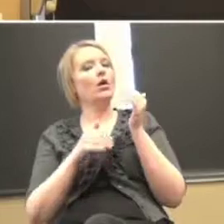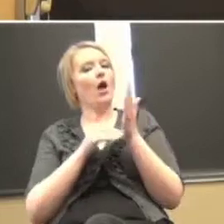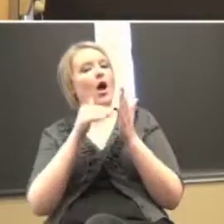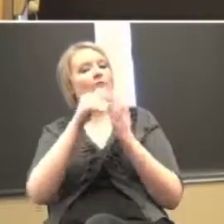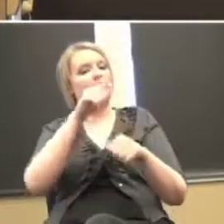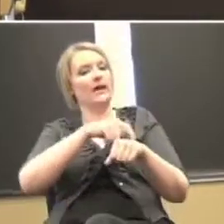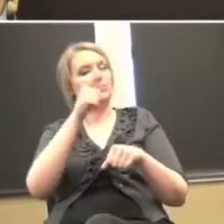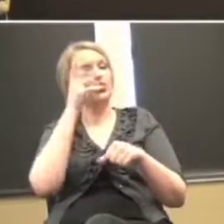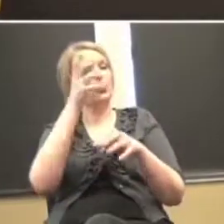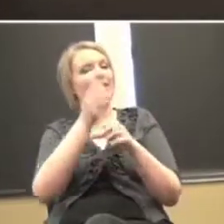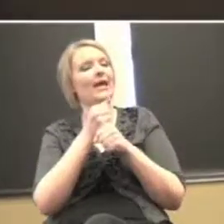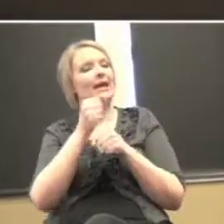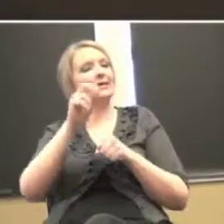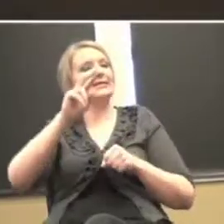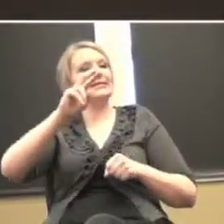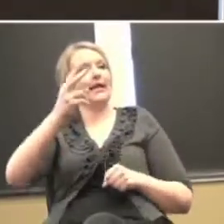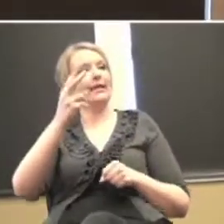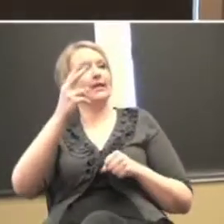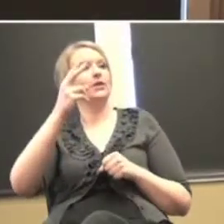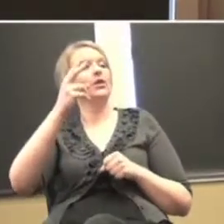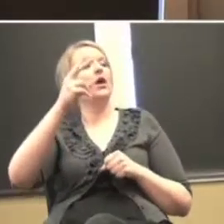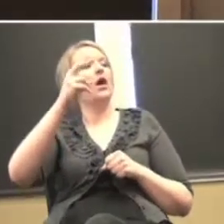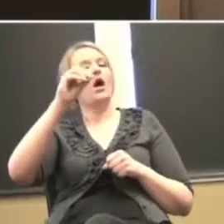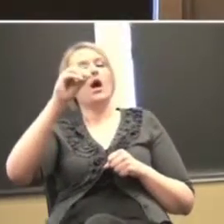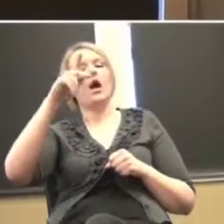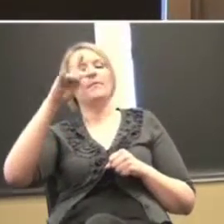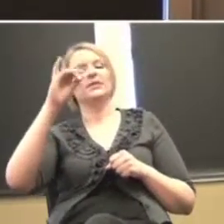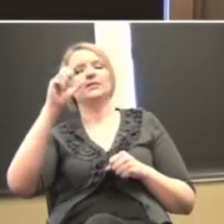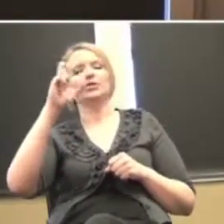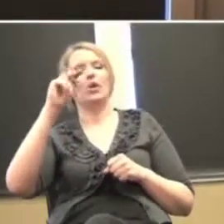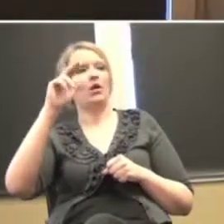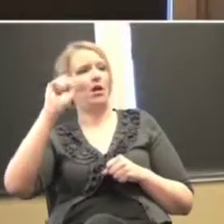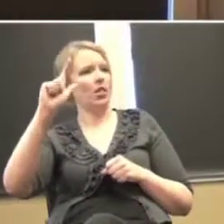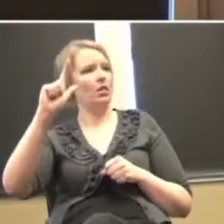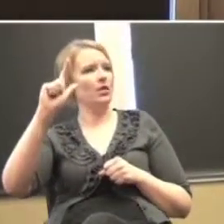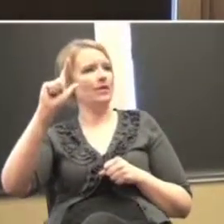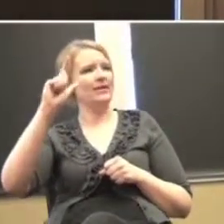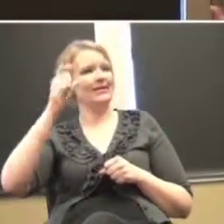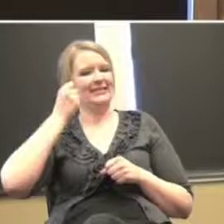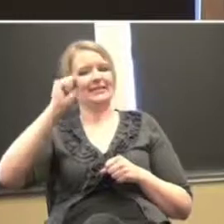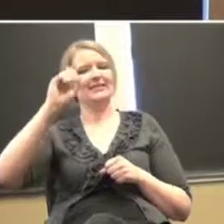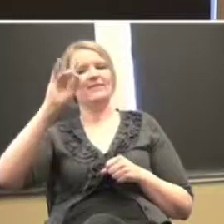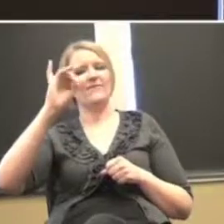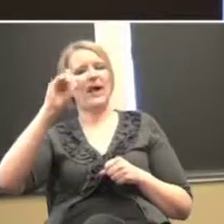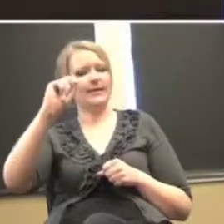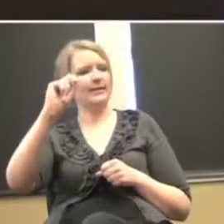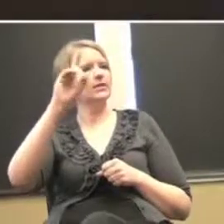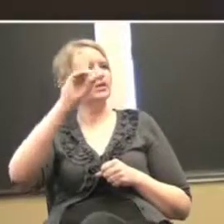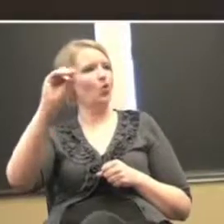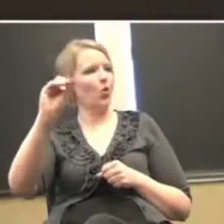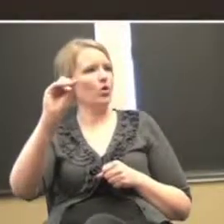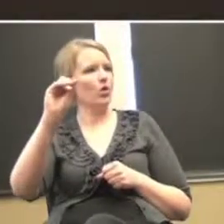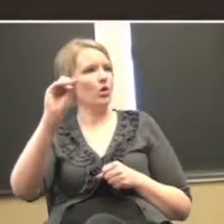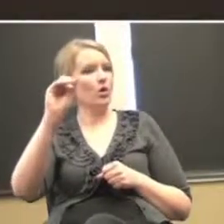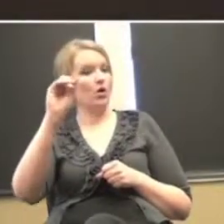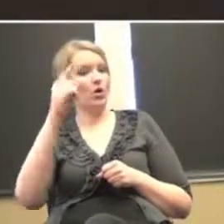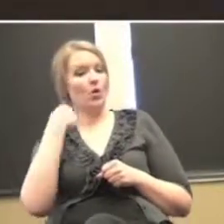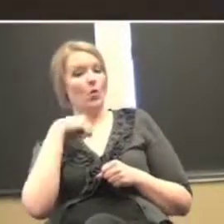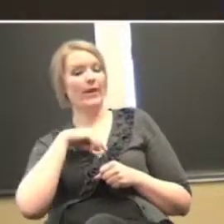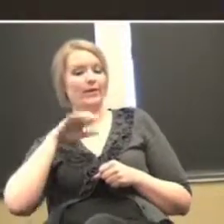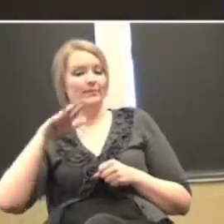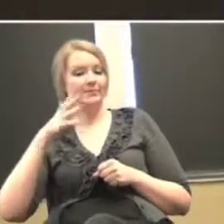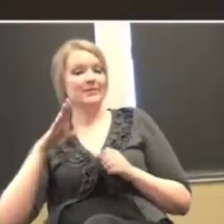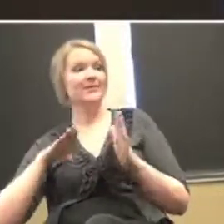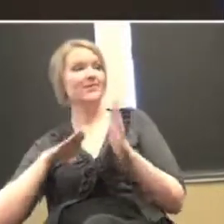secondary comorbid disorder oppositional defiant there's actually been some good research showing that we are part of developing that secondary